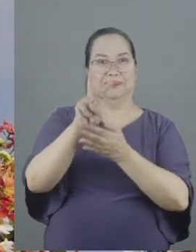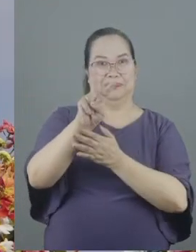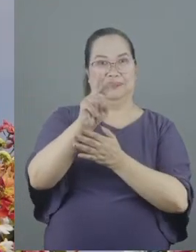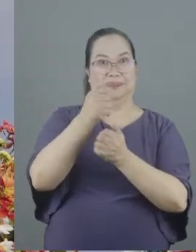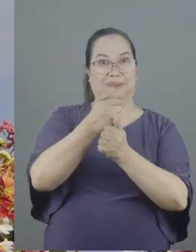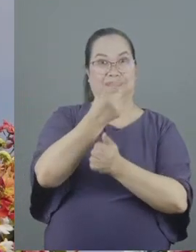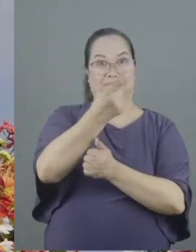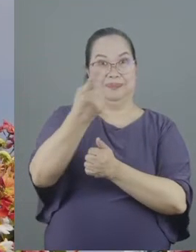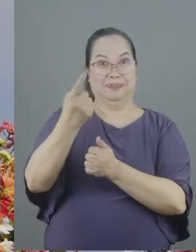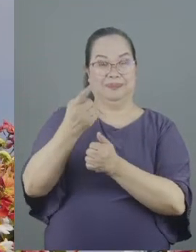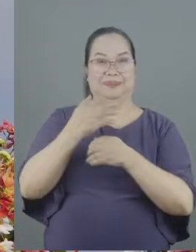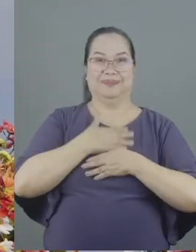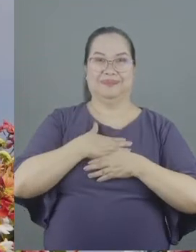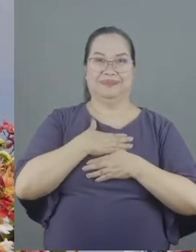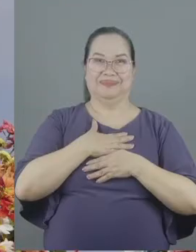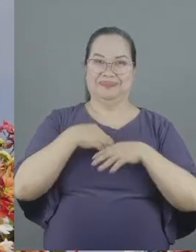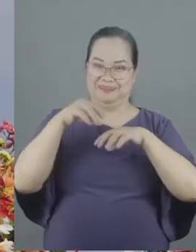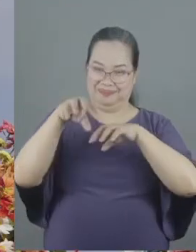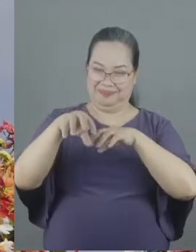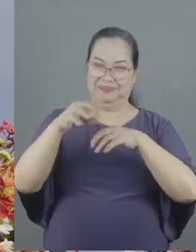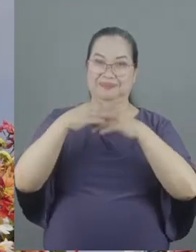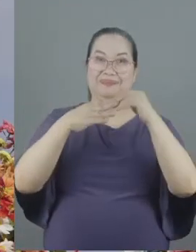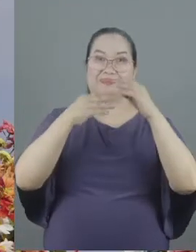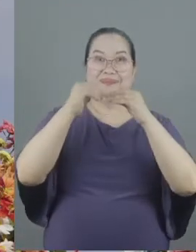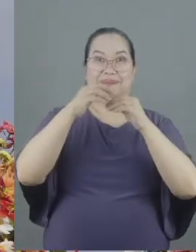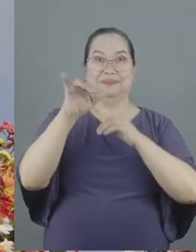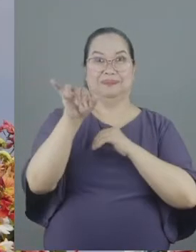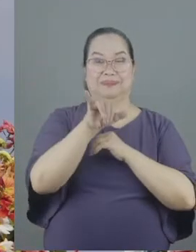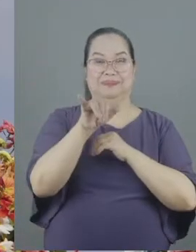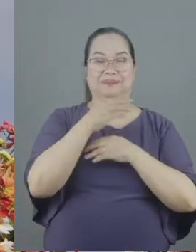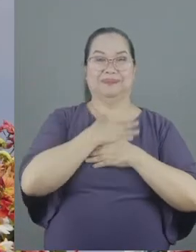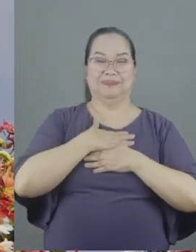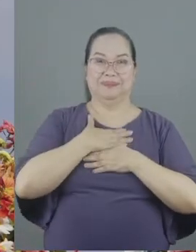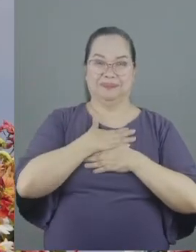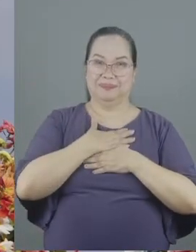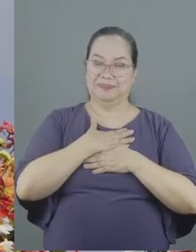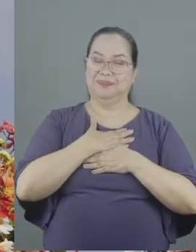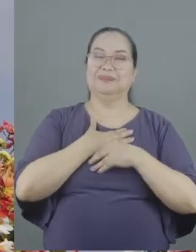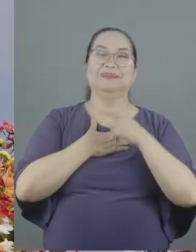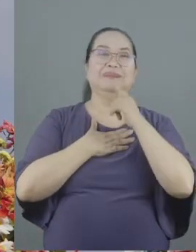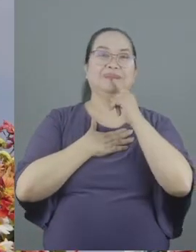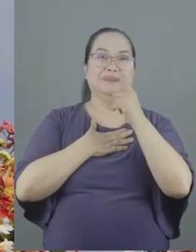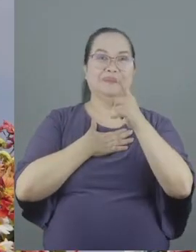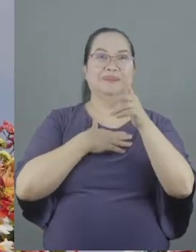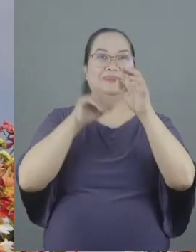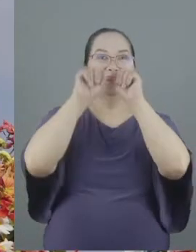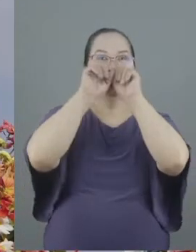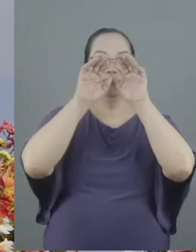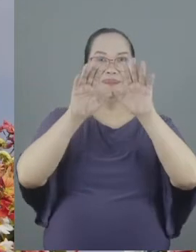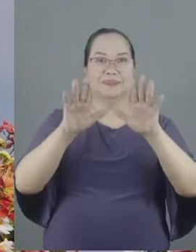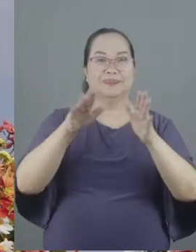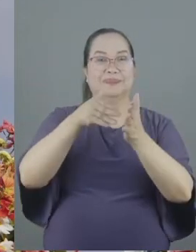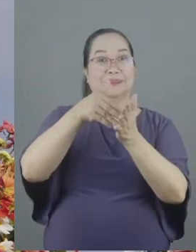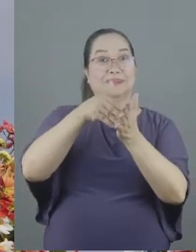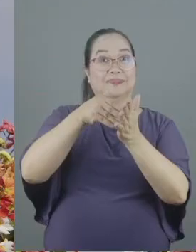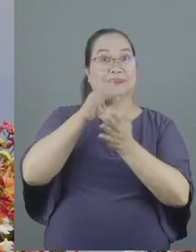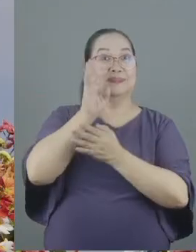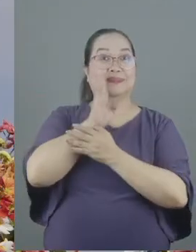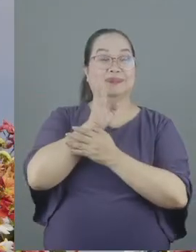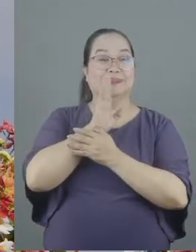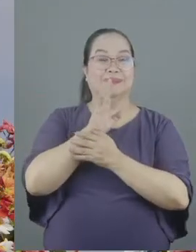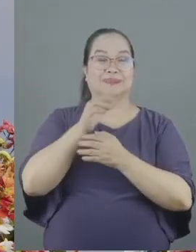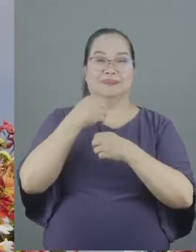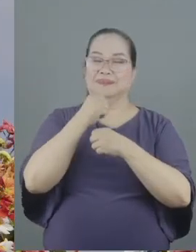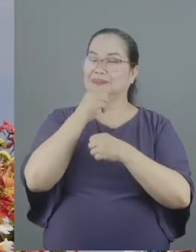of us please his neighbor for his good to build him up pleasing here is blessing the weaker brother not